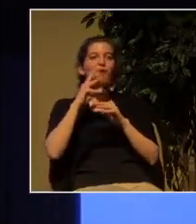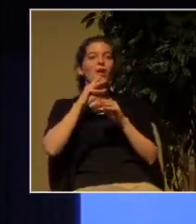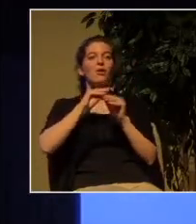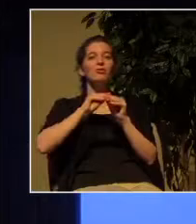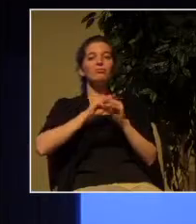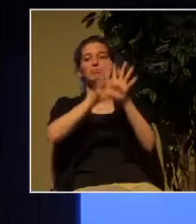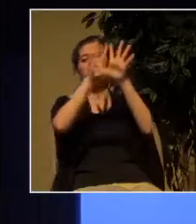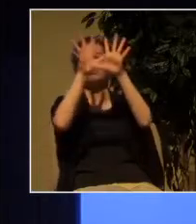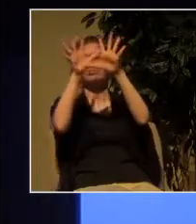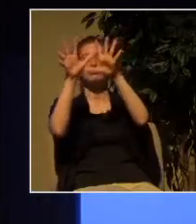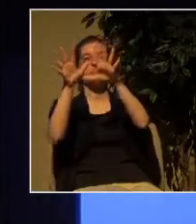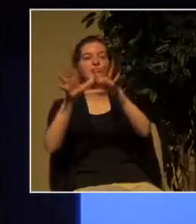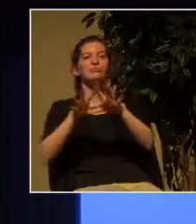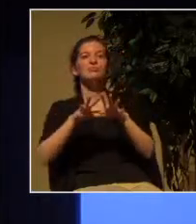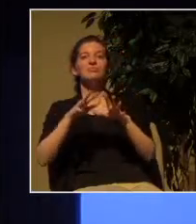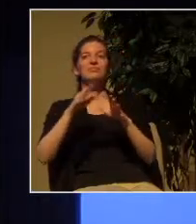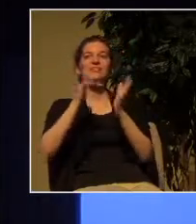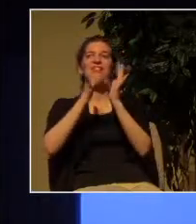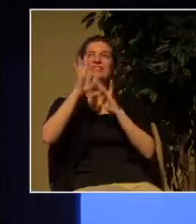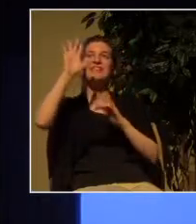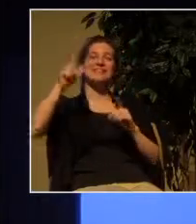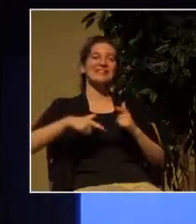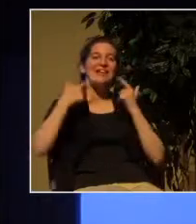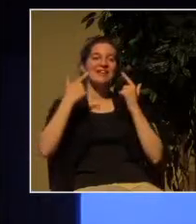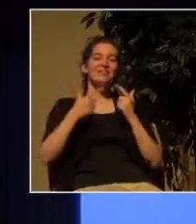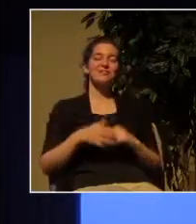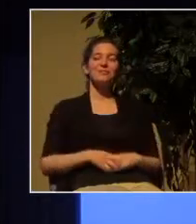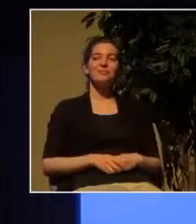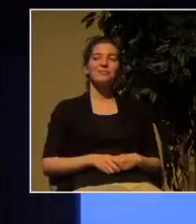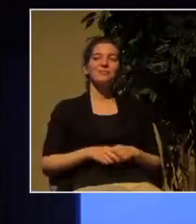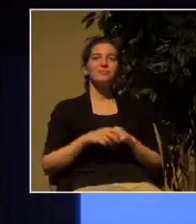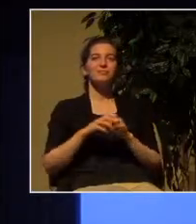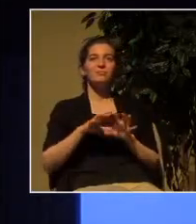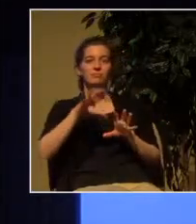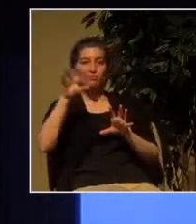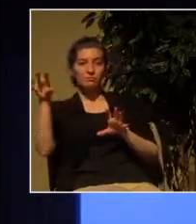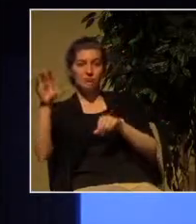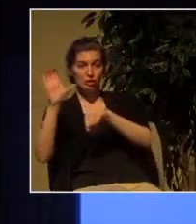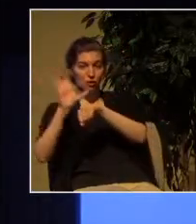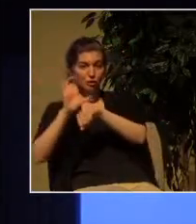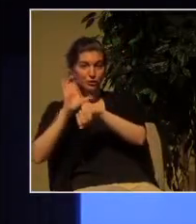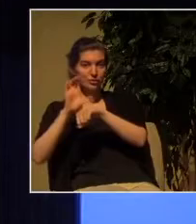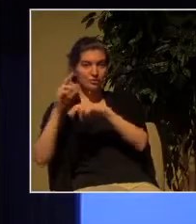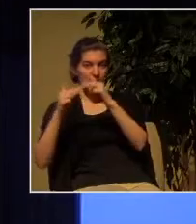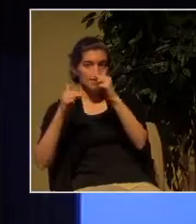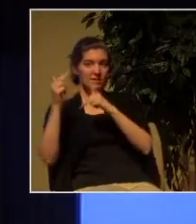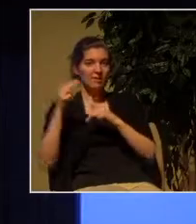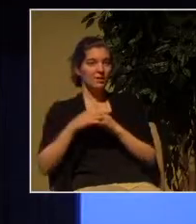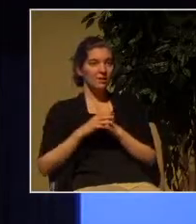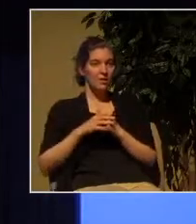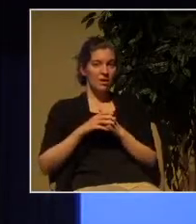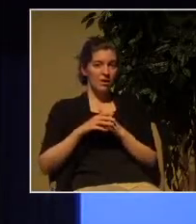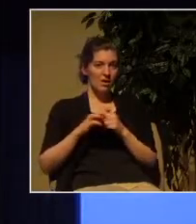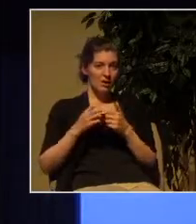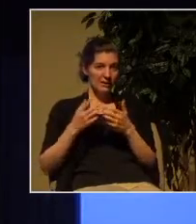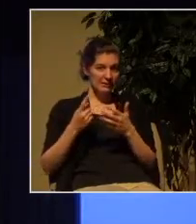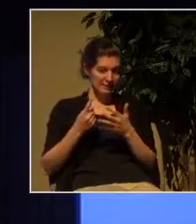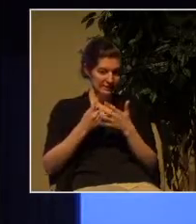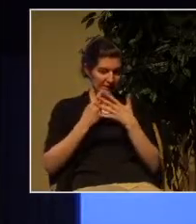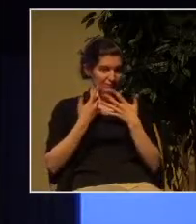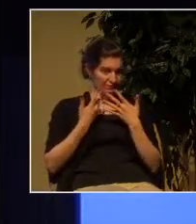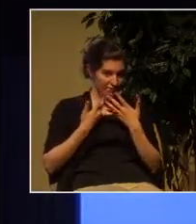from Jesus but over here is a church building because one of the first things that happens when you come to faith in Christ